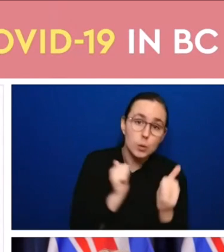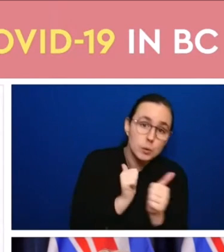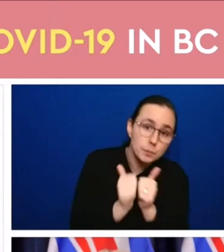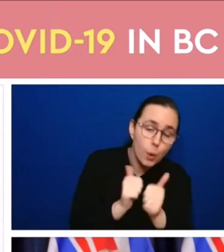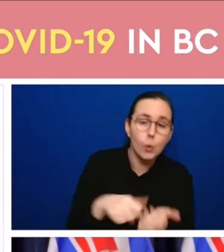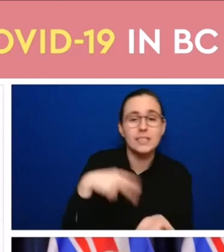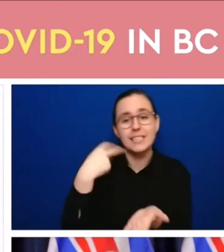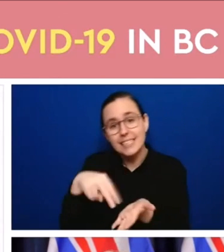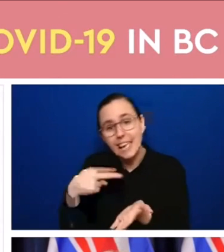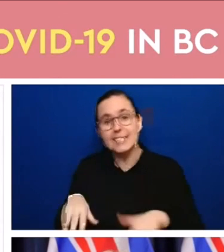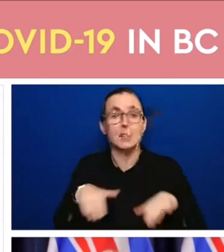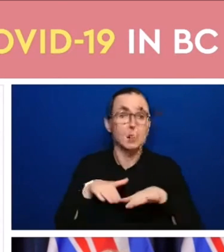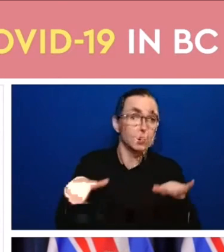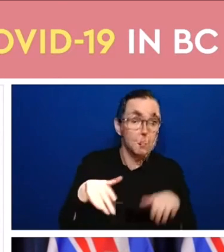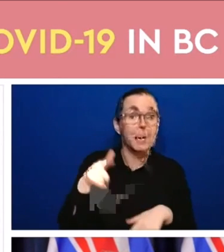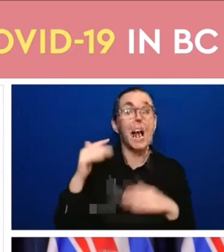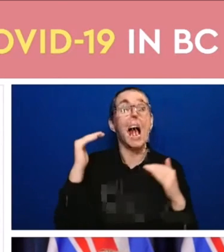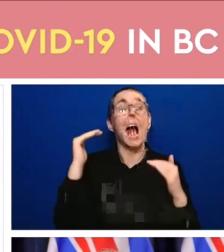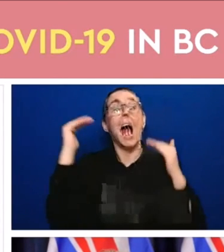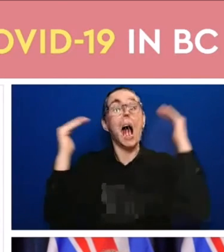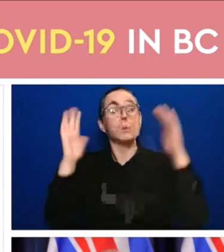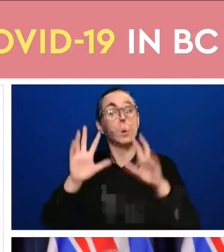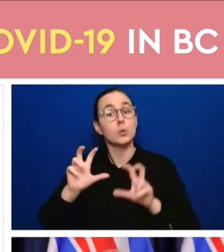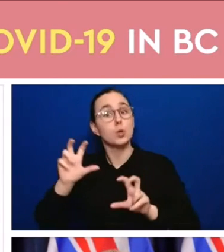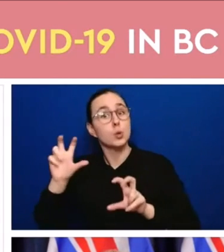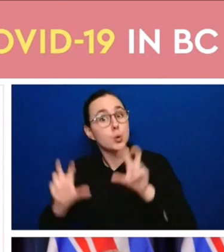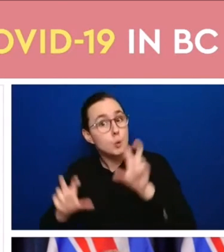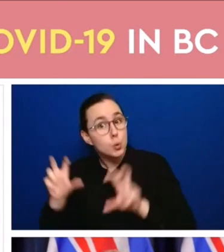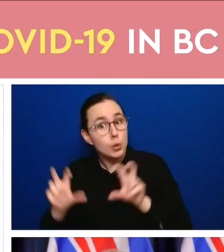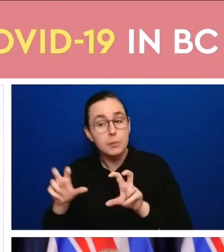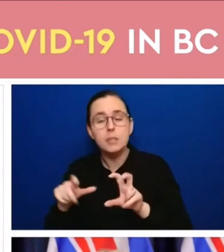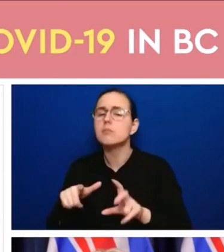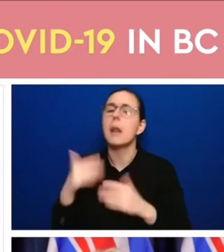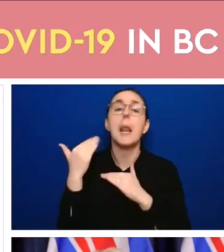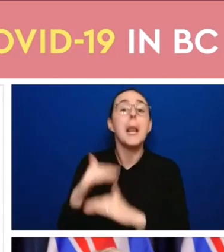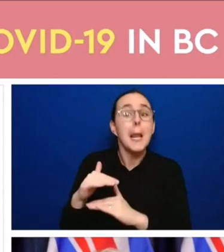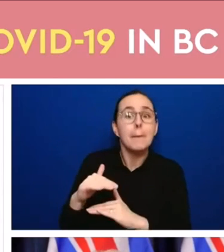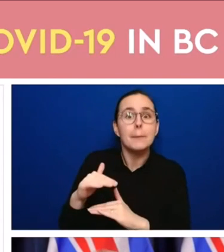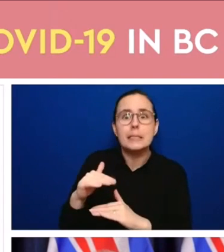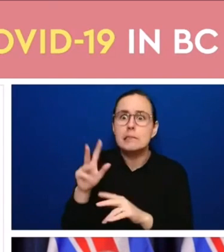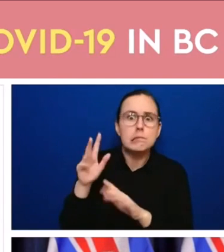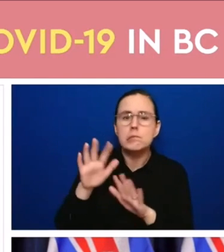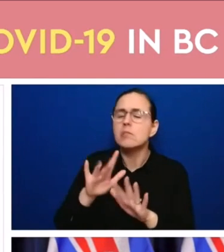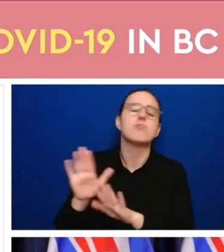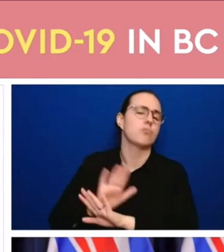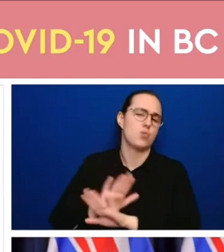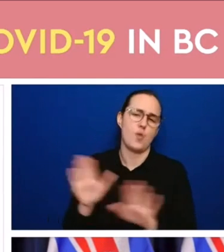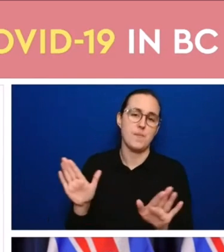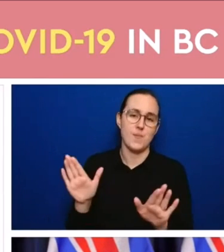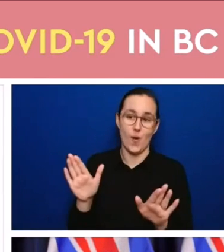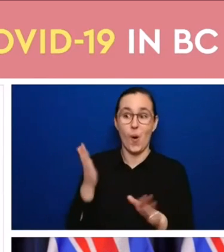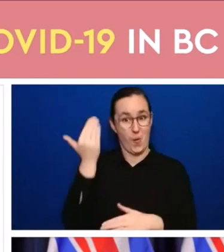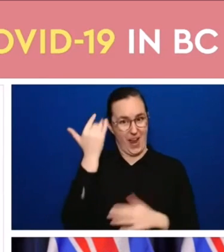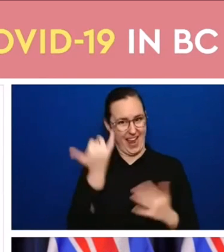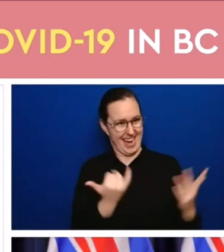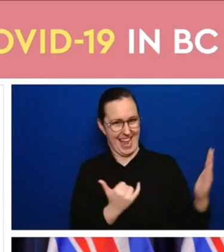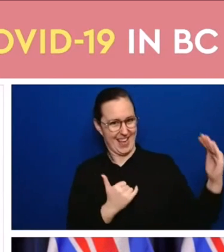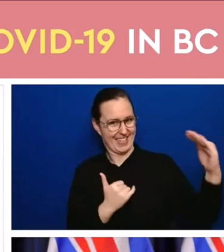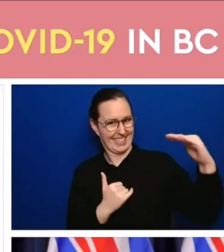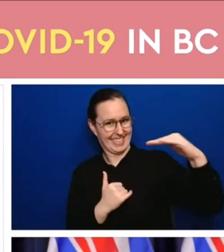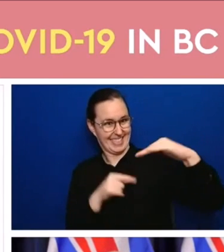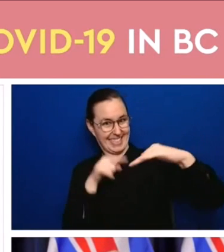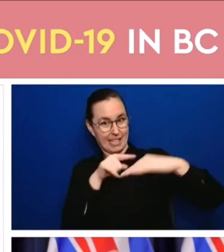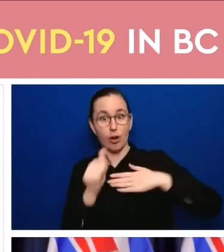adults in this now as things are improving and the risk is going down and